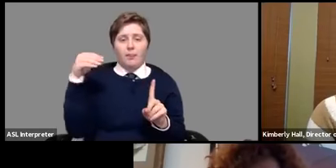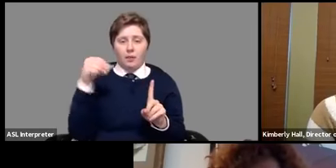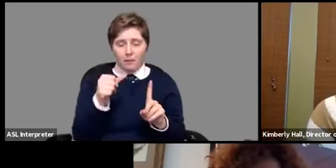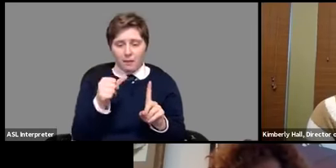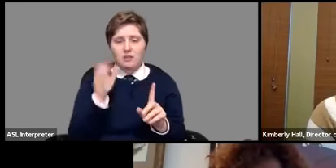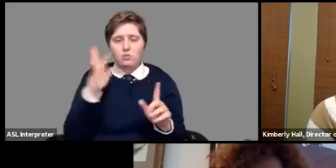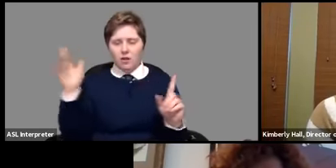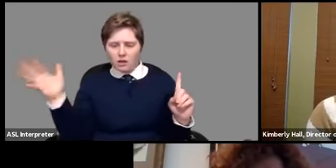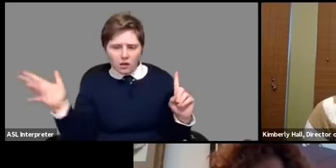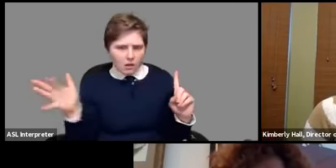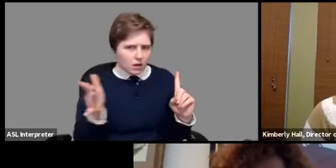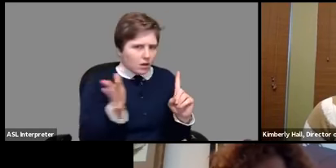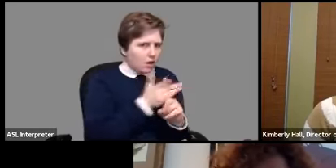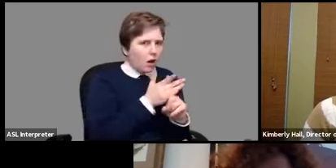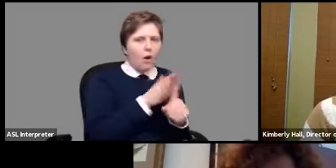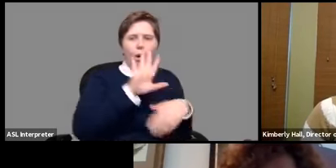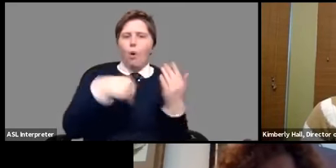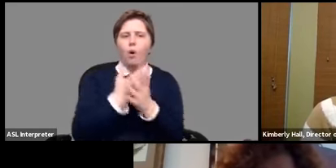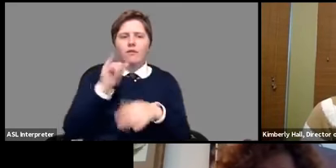retroactive